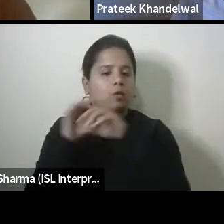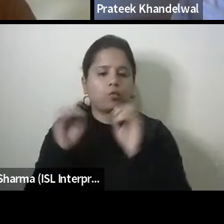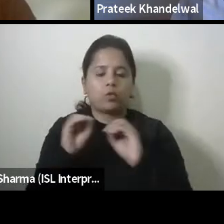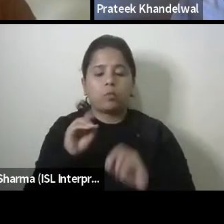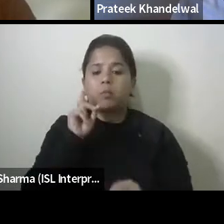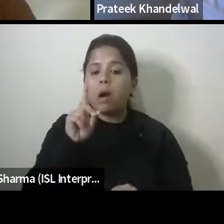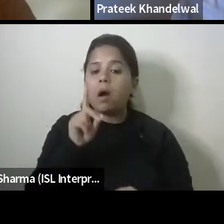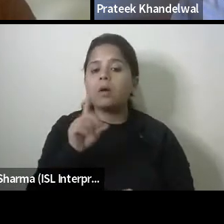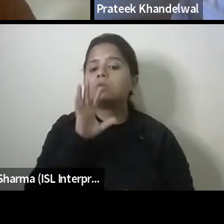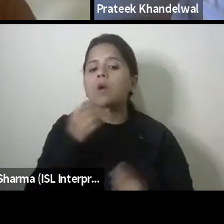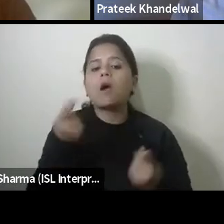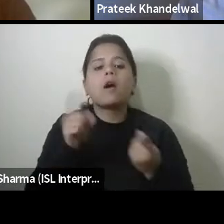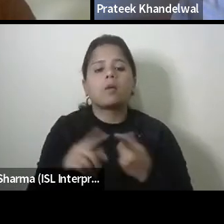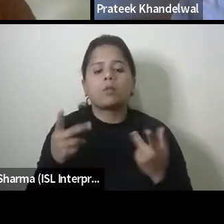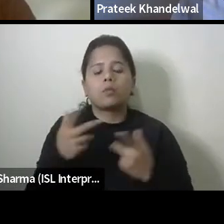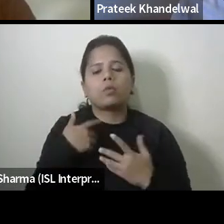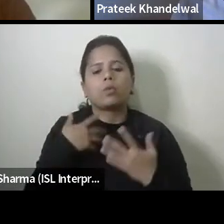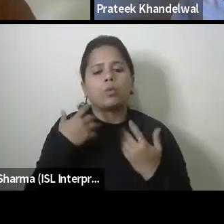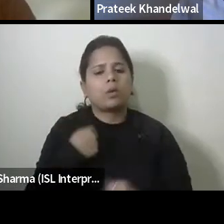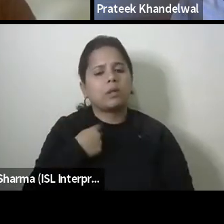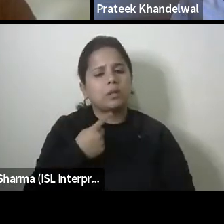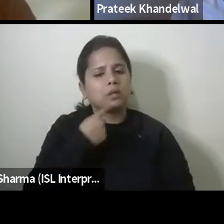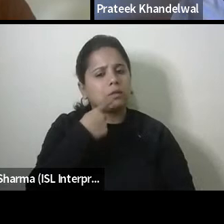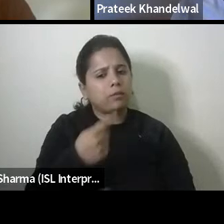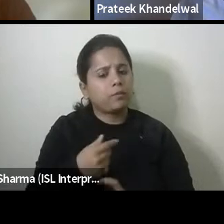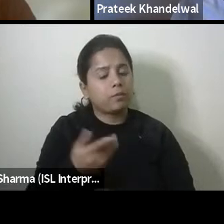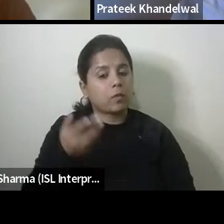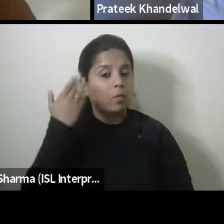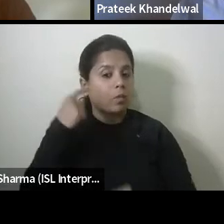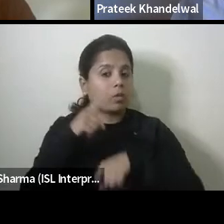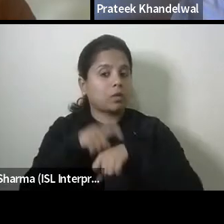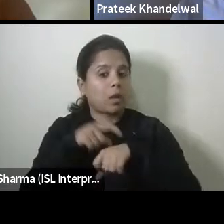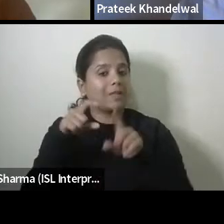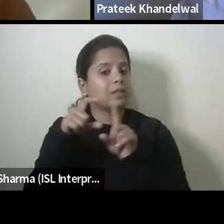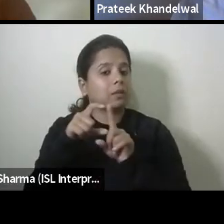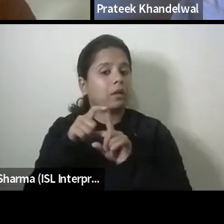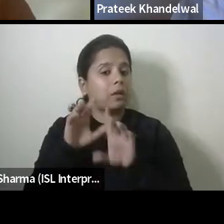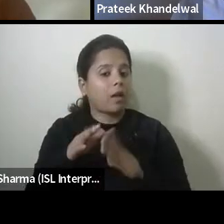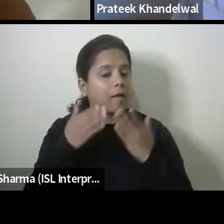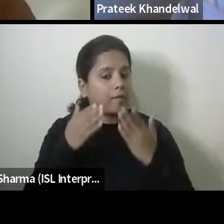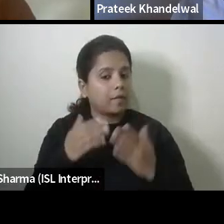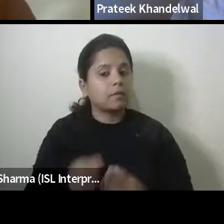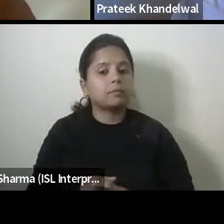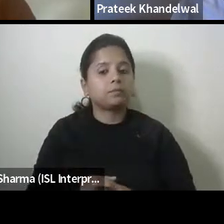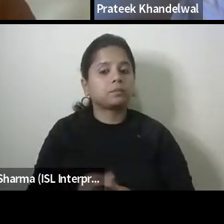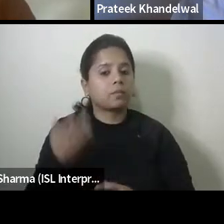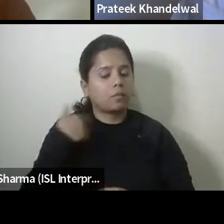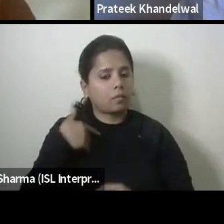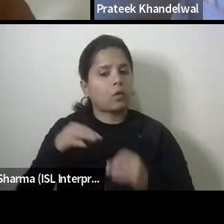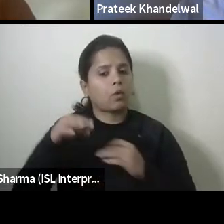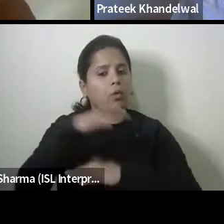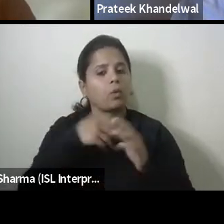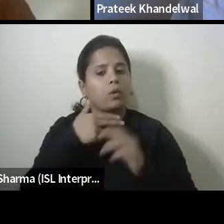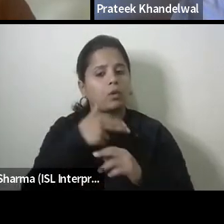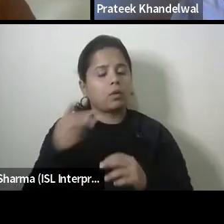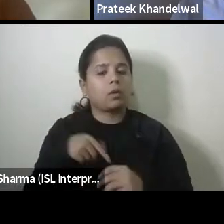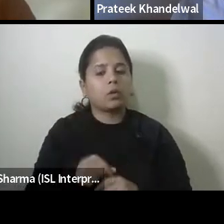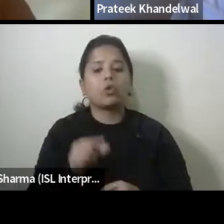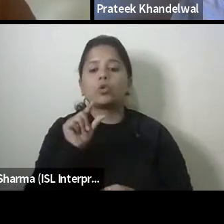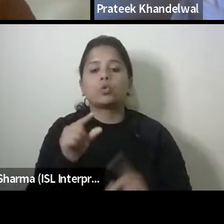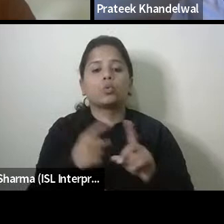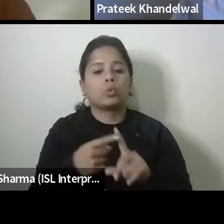uh i would like to cite there was a time in delhi when we had an organization called youtube uh